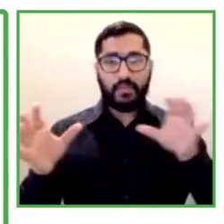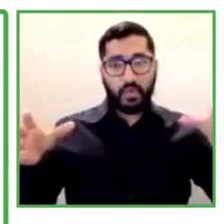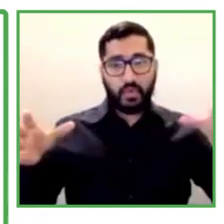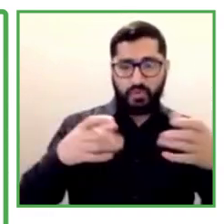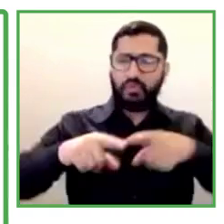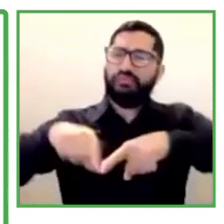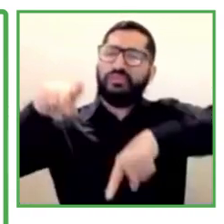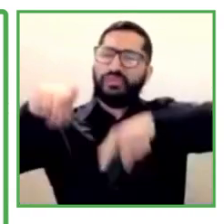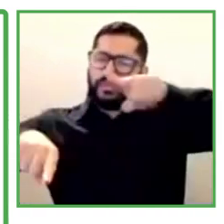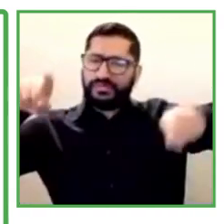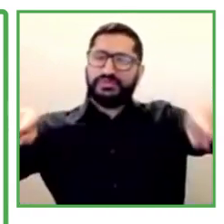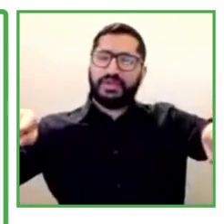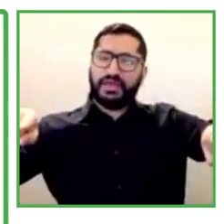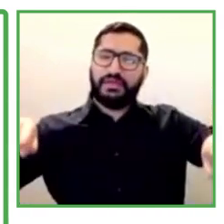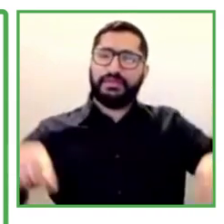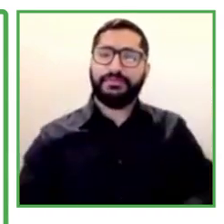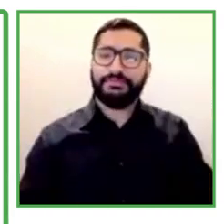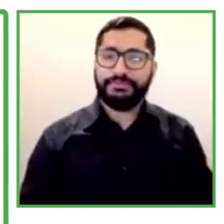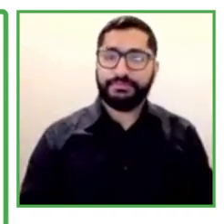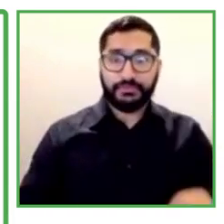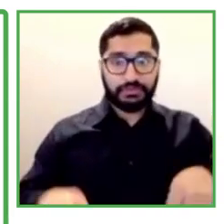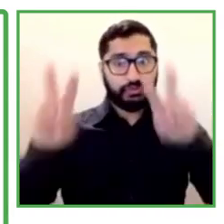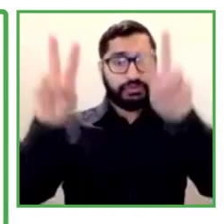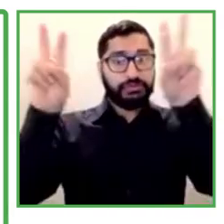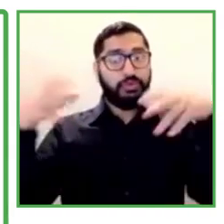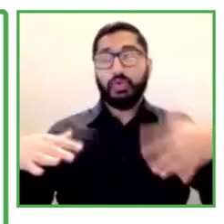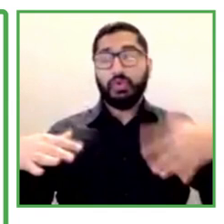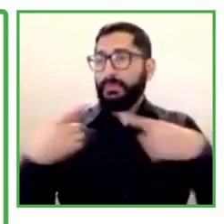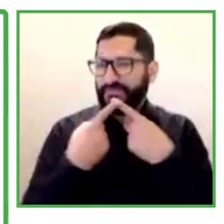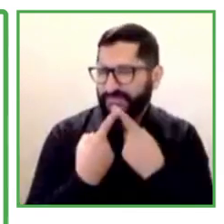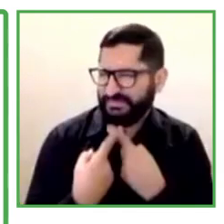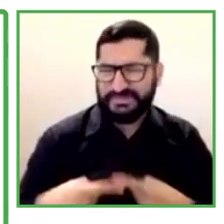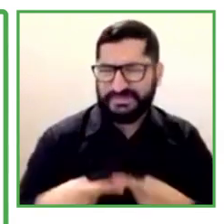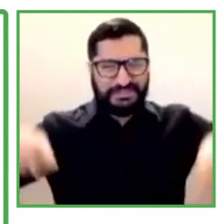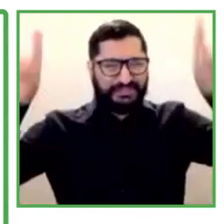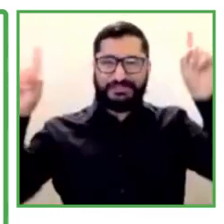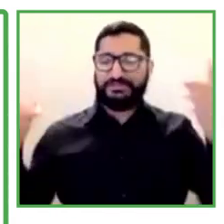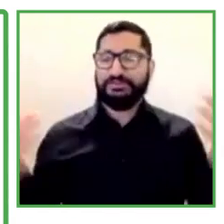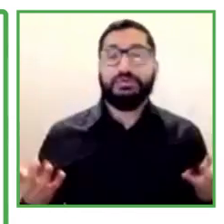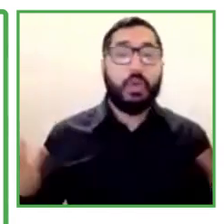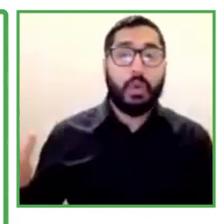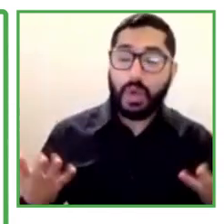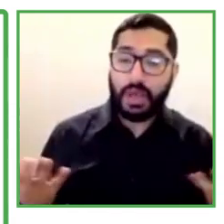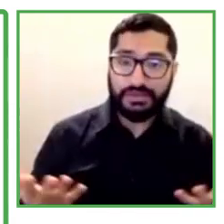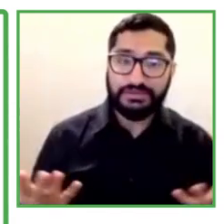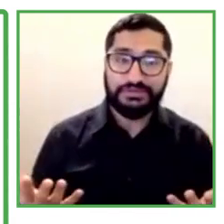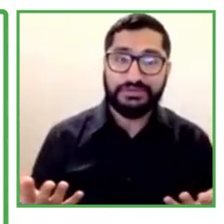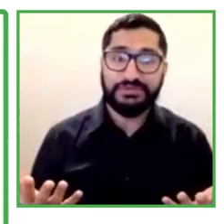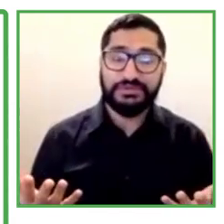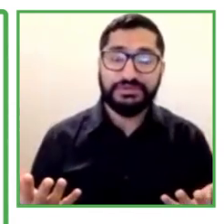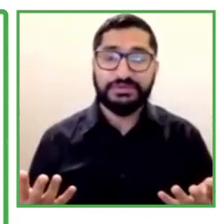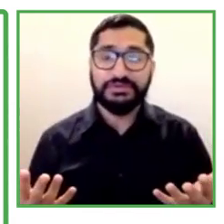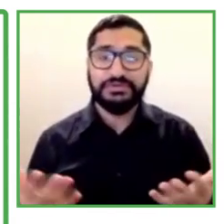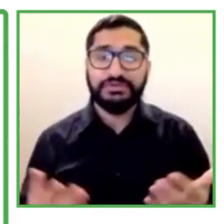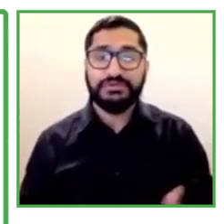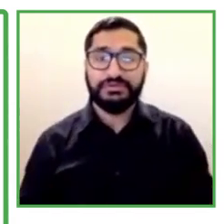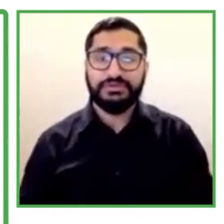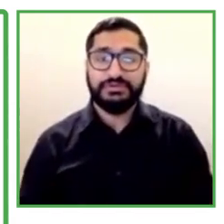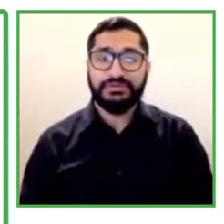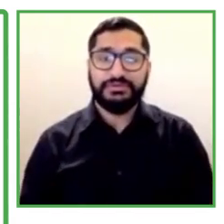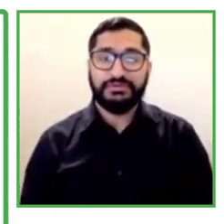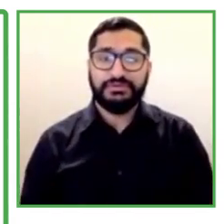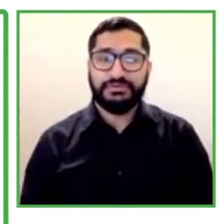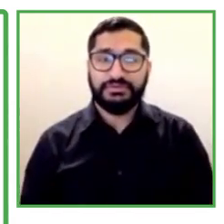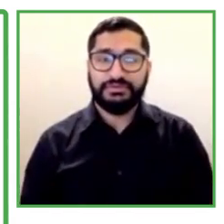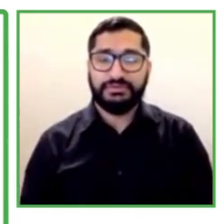To give some numbers, according to a 2018 study by Deloitte,